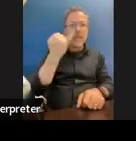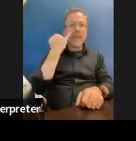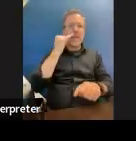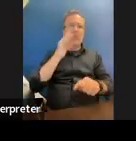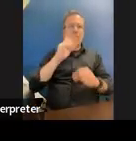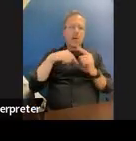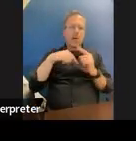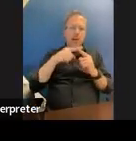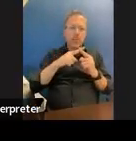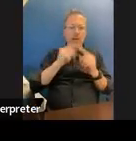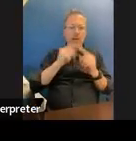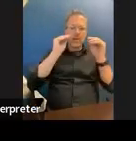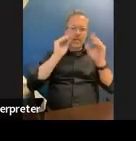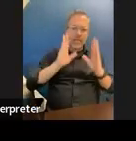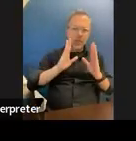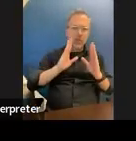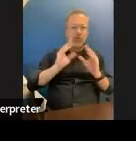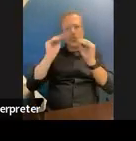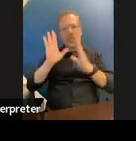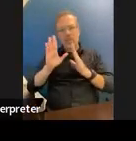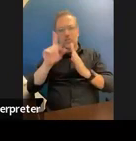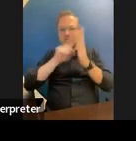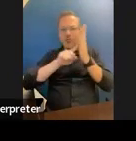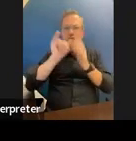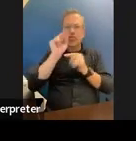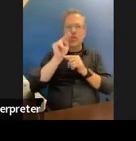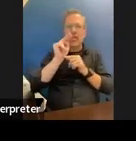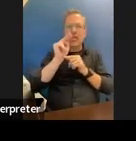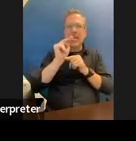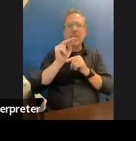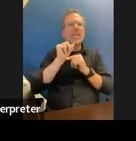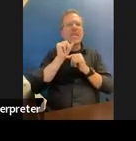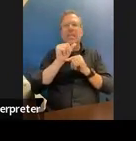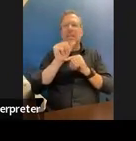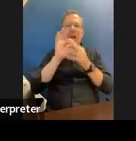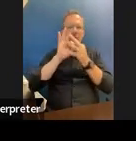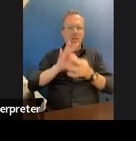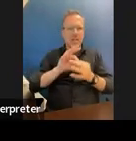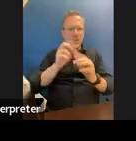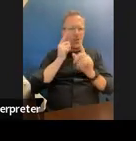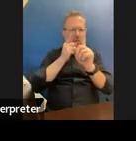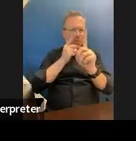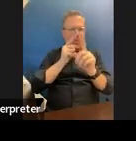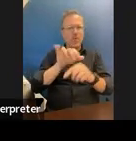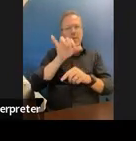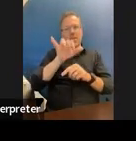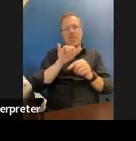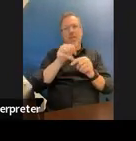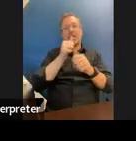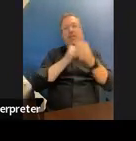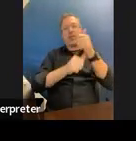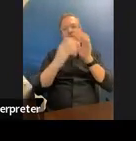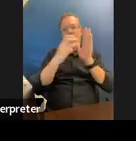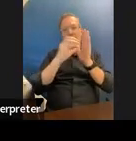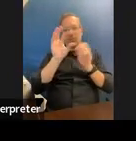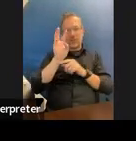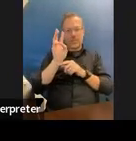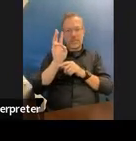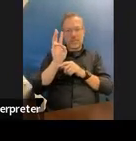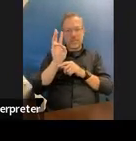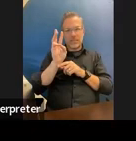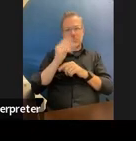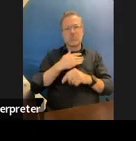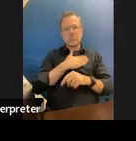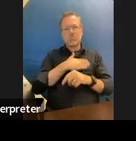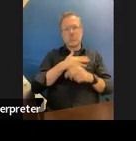broadly that aren't tied to a goal that would go in section six and we ask you to please call